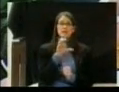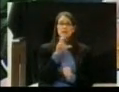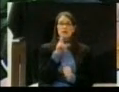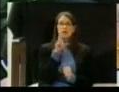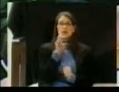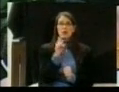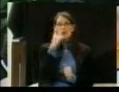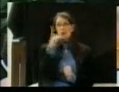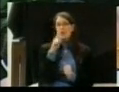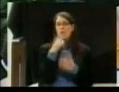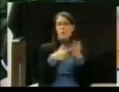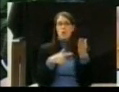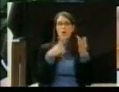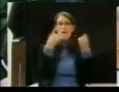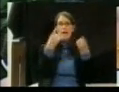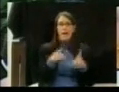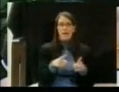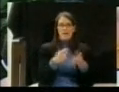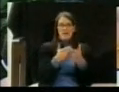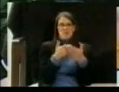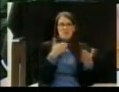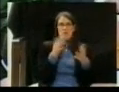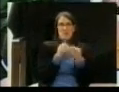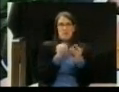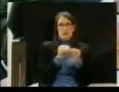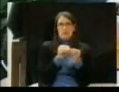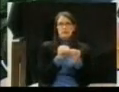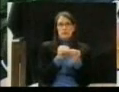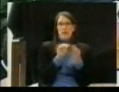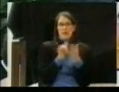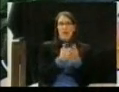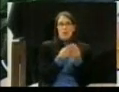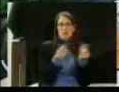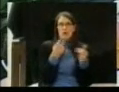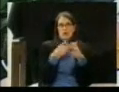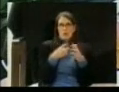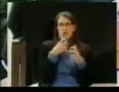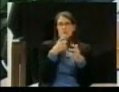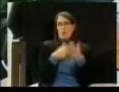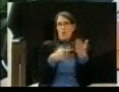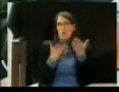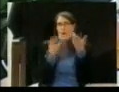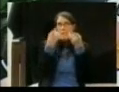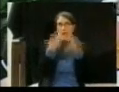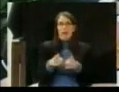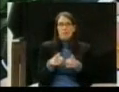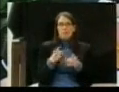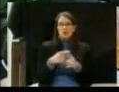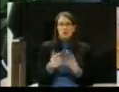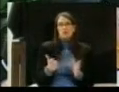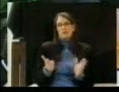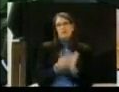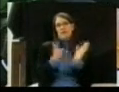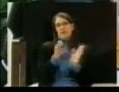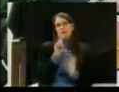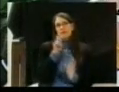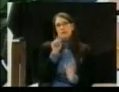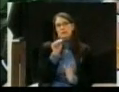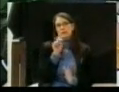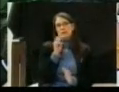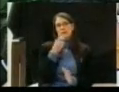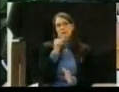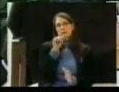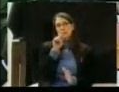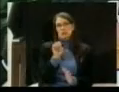that may have occurred in violation of the Sunshine Law. And if you had one matter, for instance, one ordinance, and we're about to